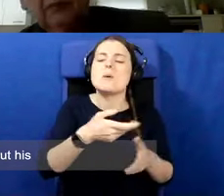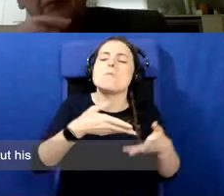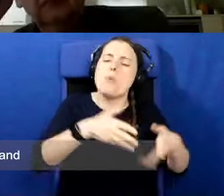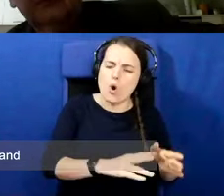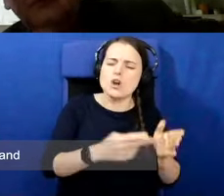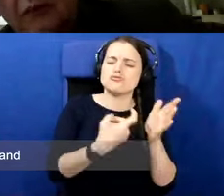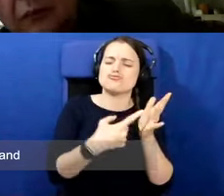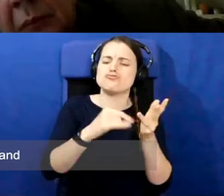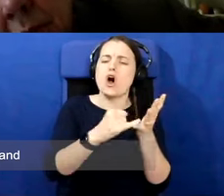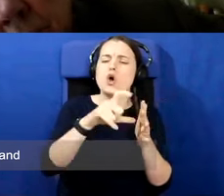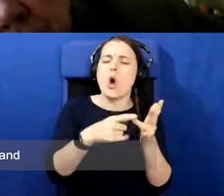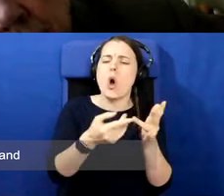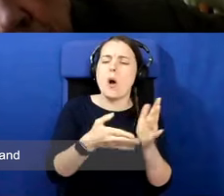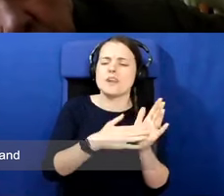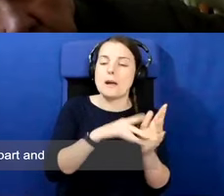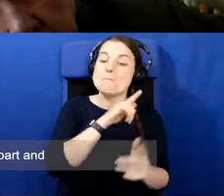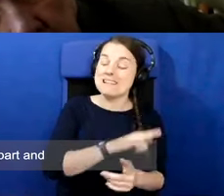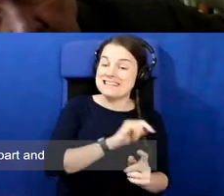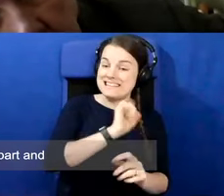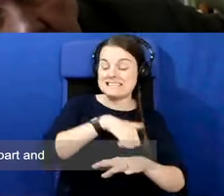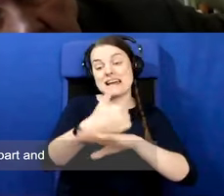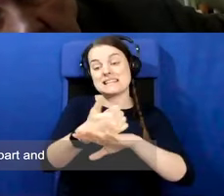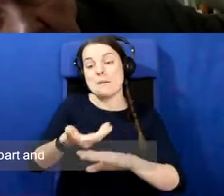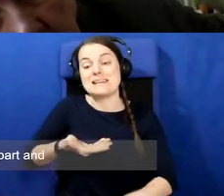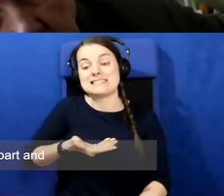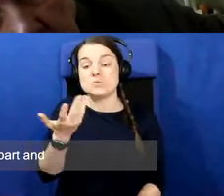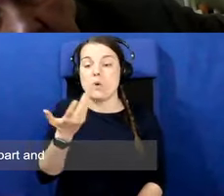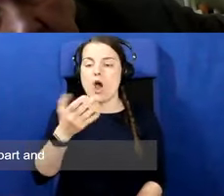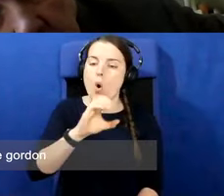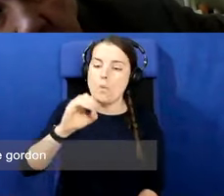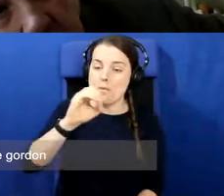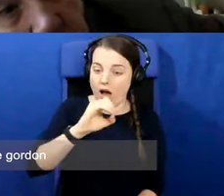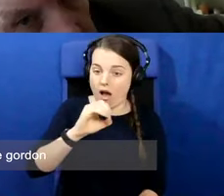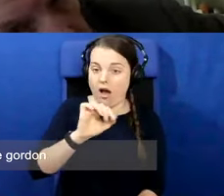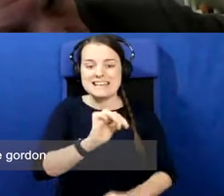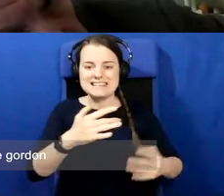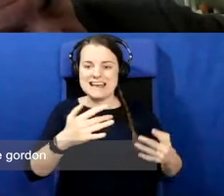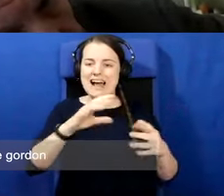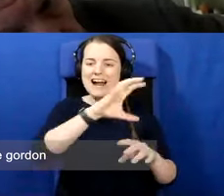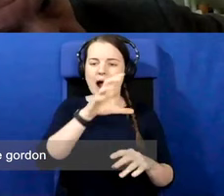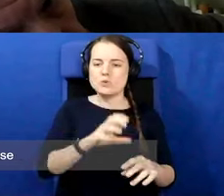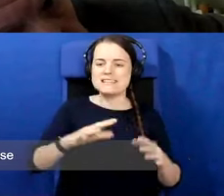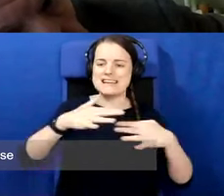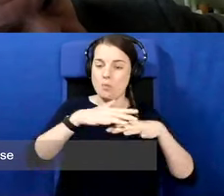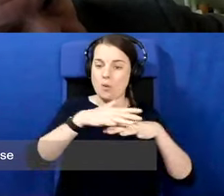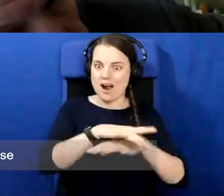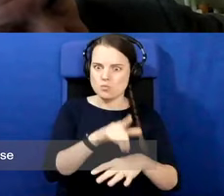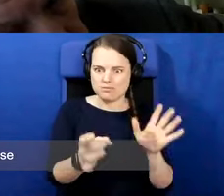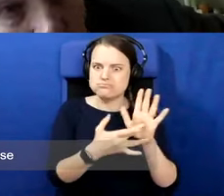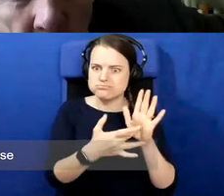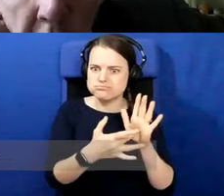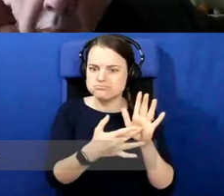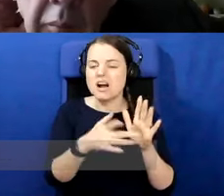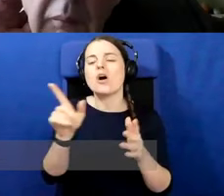his business was in OMA. And these kinds of networks were part and parcel. Gordon Wilson, the late Gordon Wilson was a classic case,